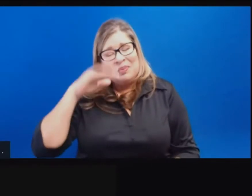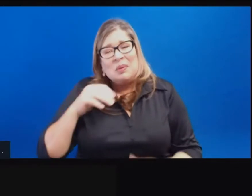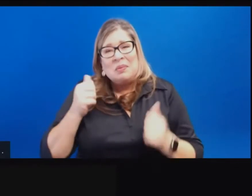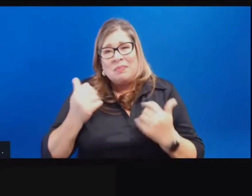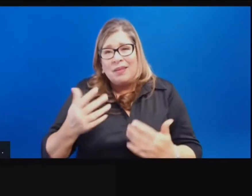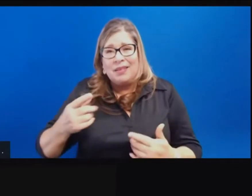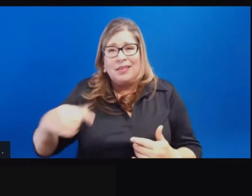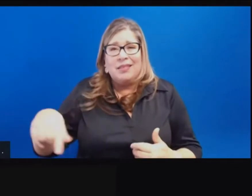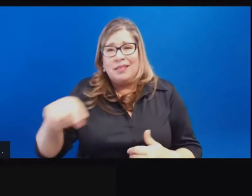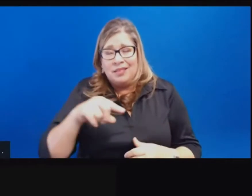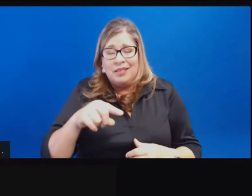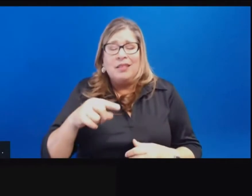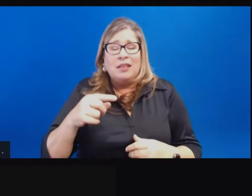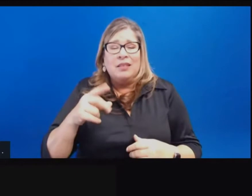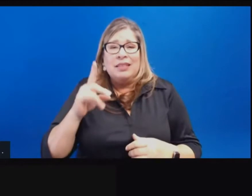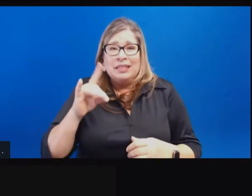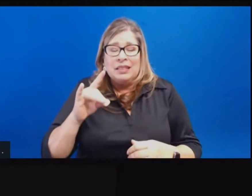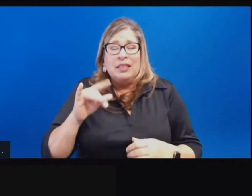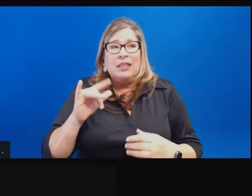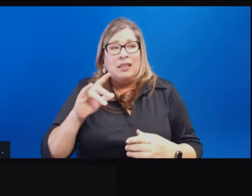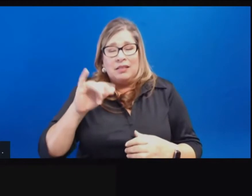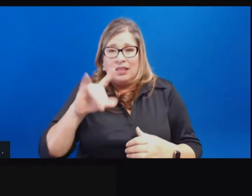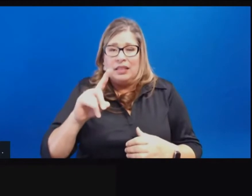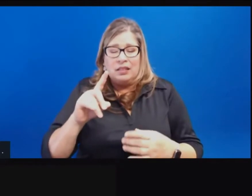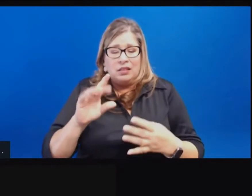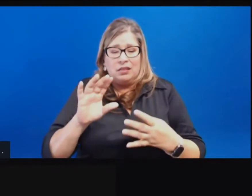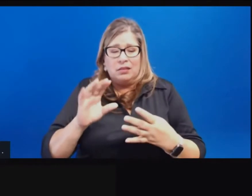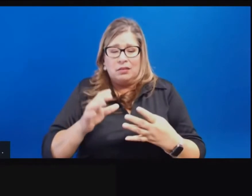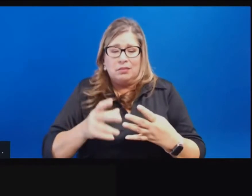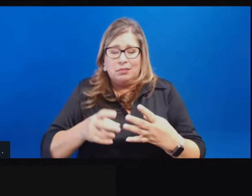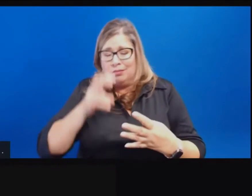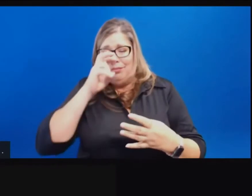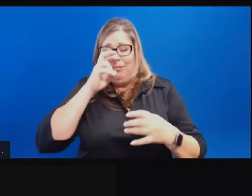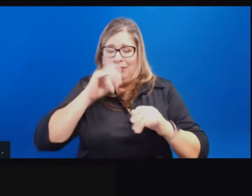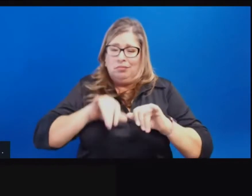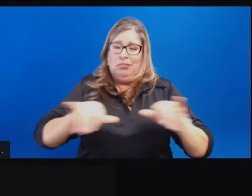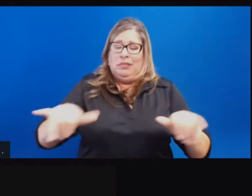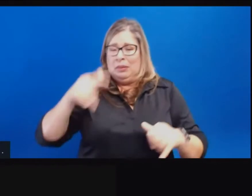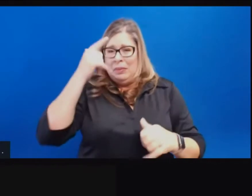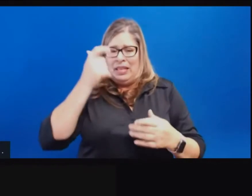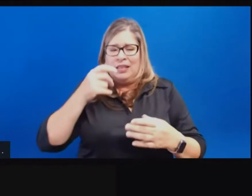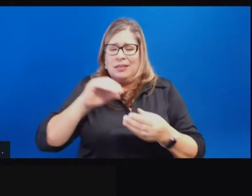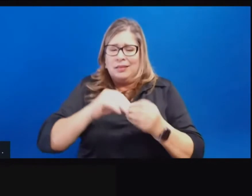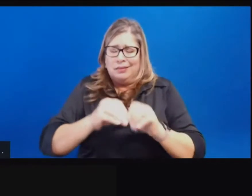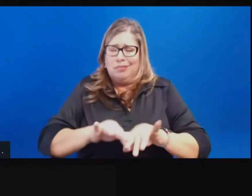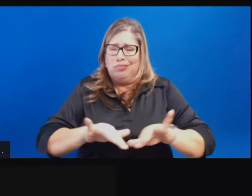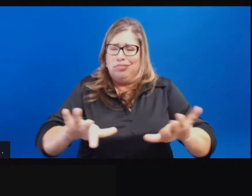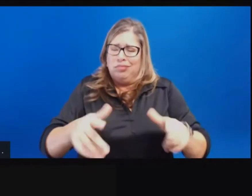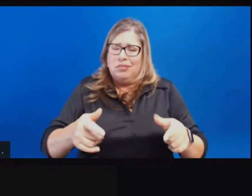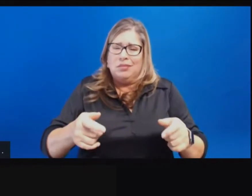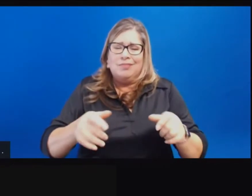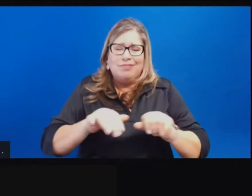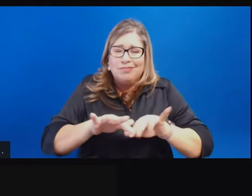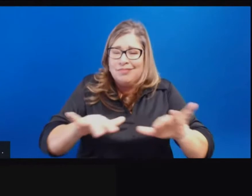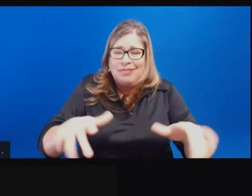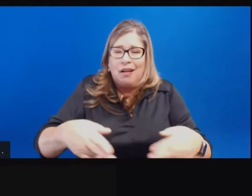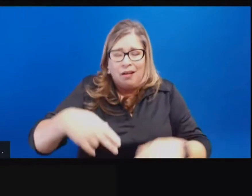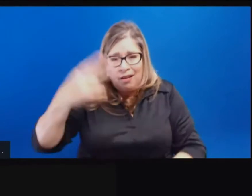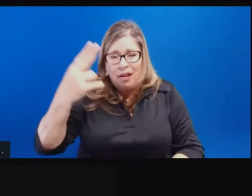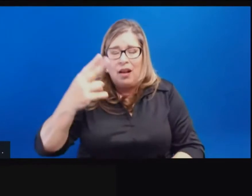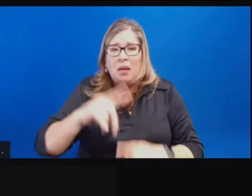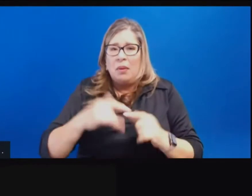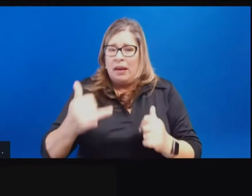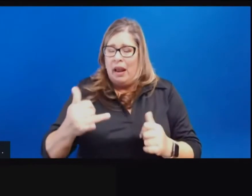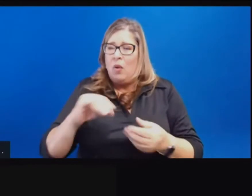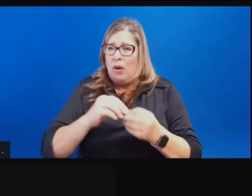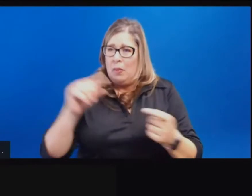because transmission rates came down pretty significantly. And we've been sharing those numbers for weeks. So I think